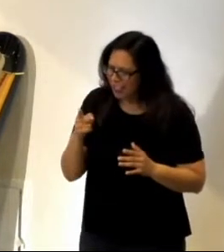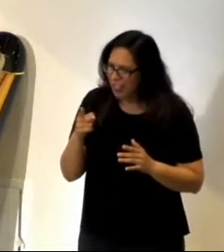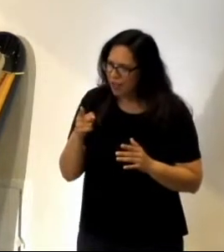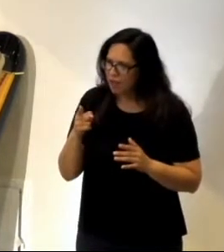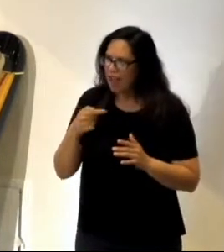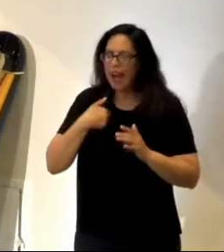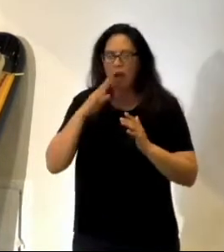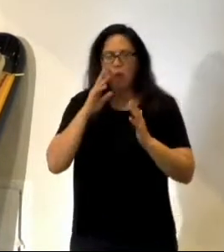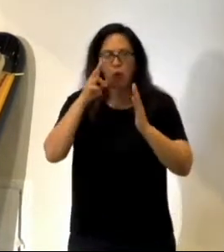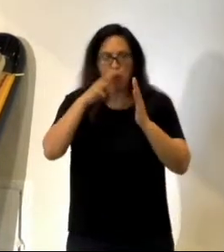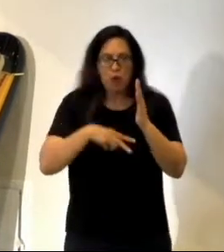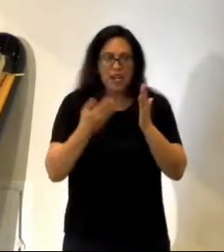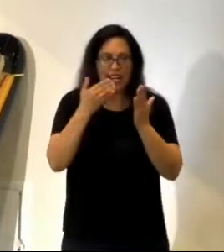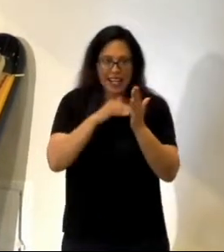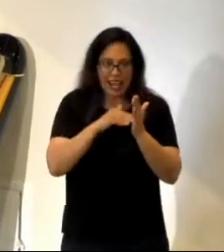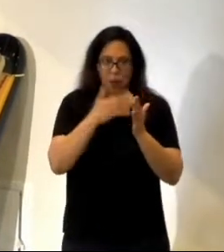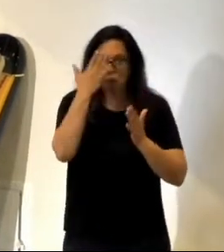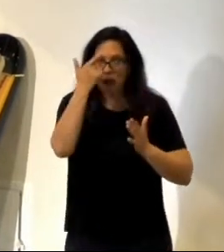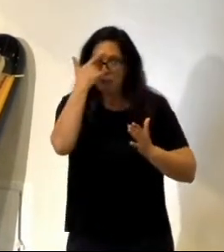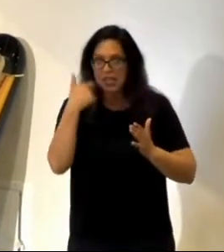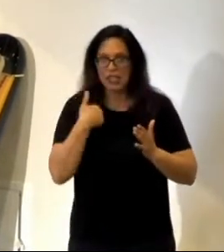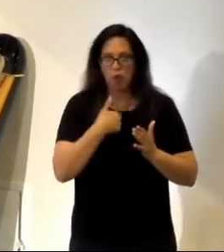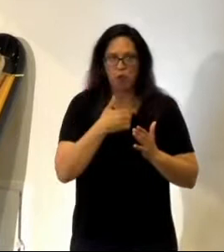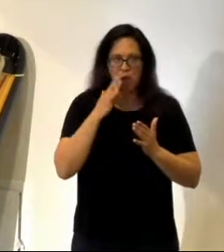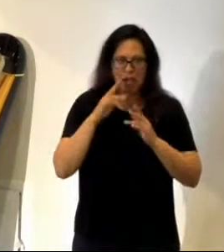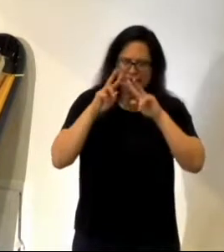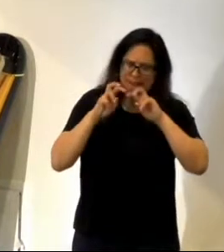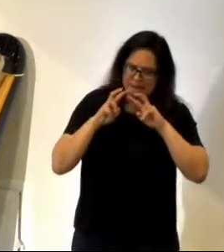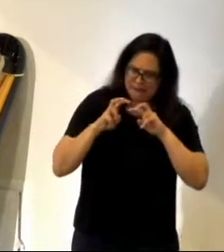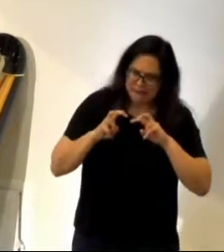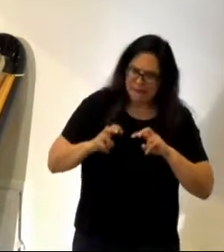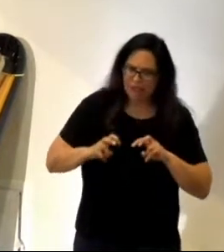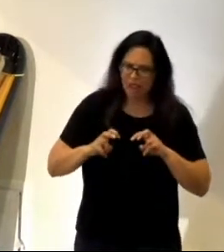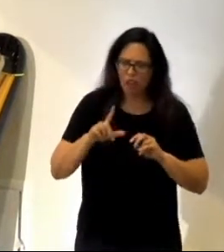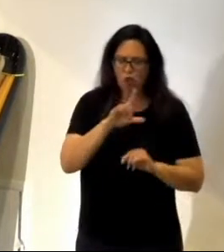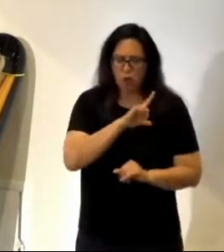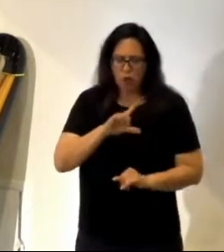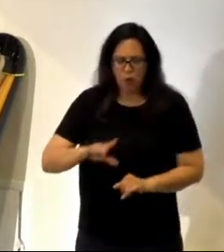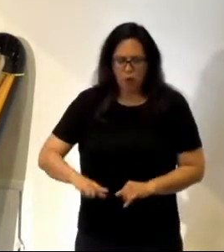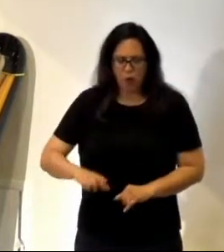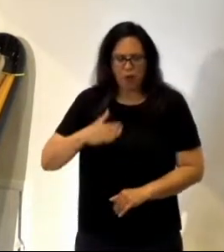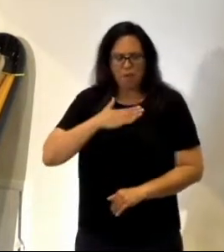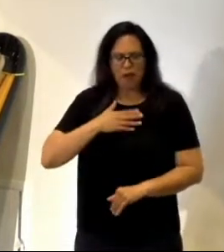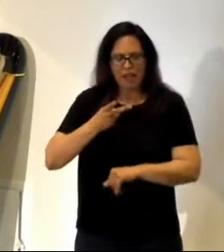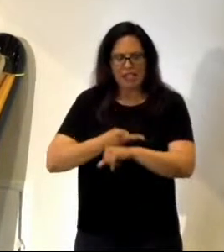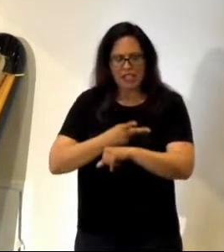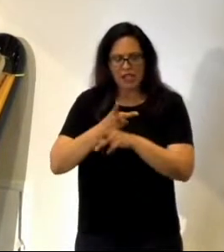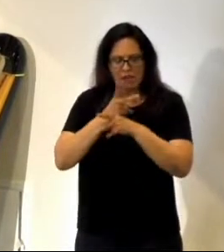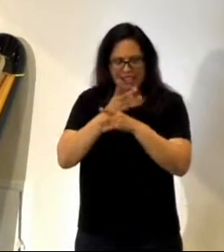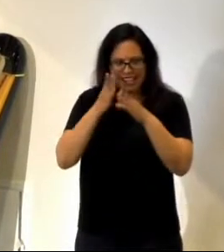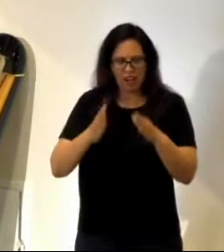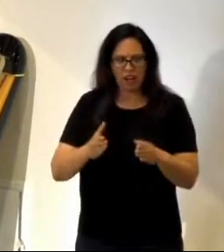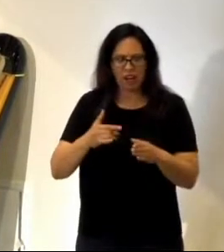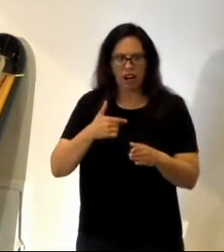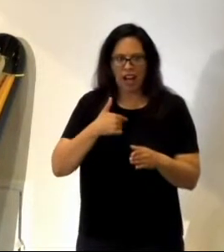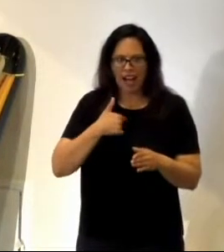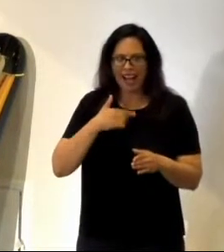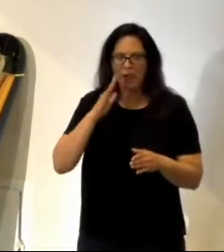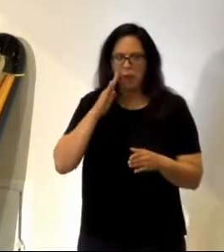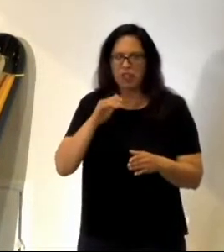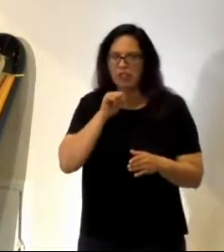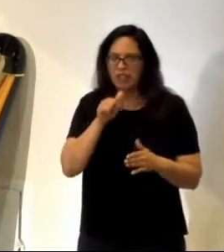I'm going to read it again because we're going to be going through it. The Lord is my shepherd, I shall not want.